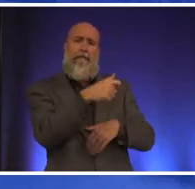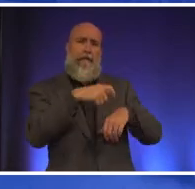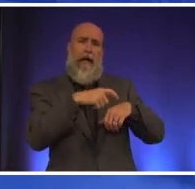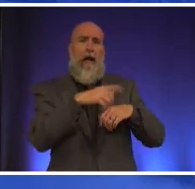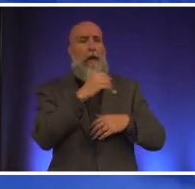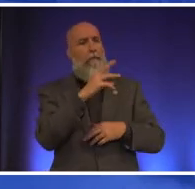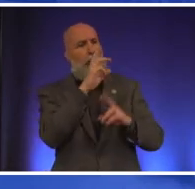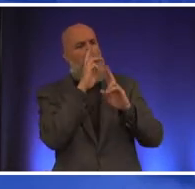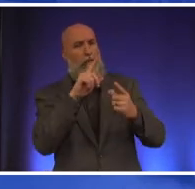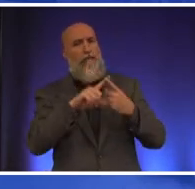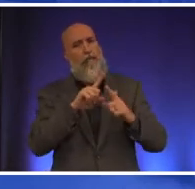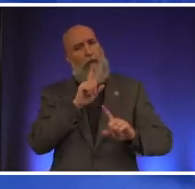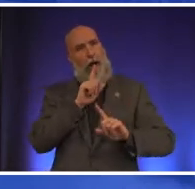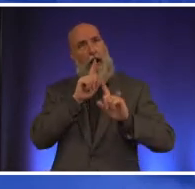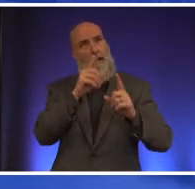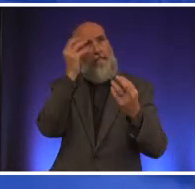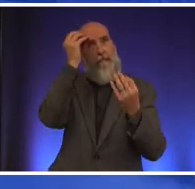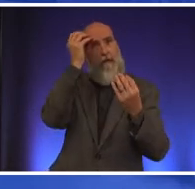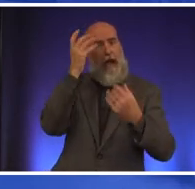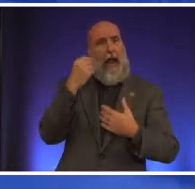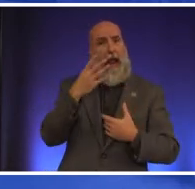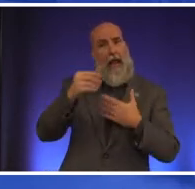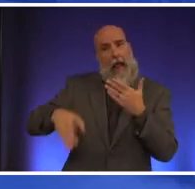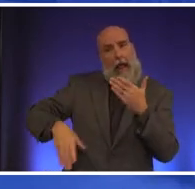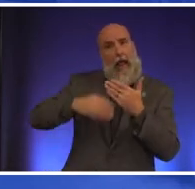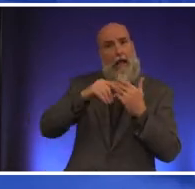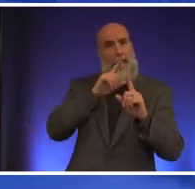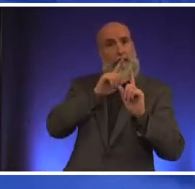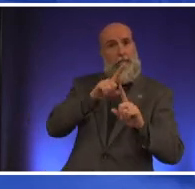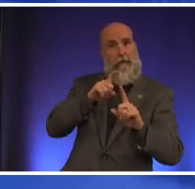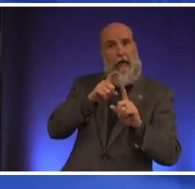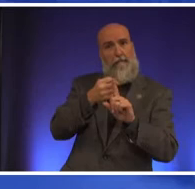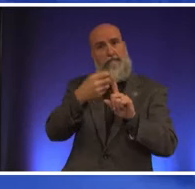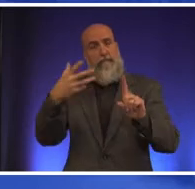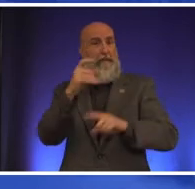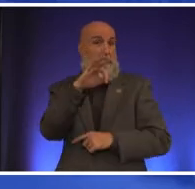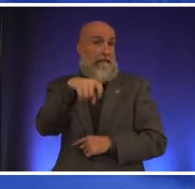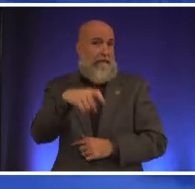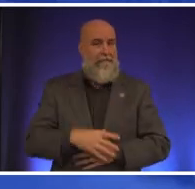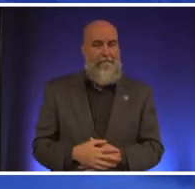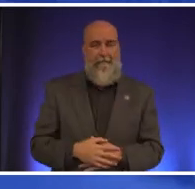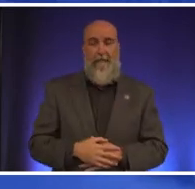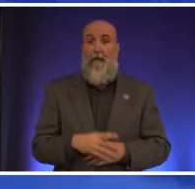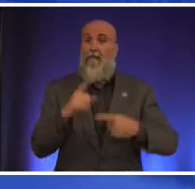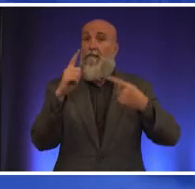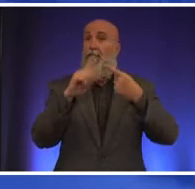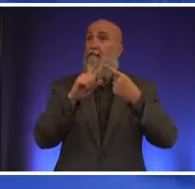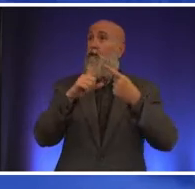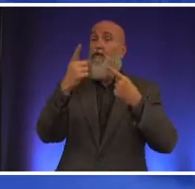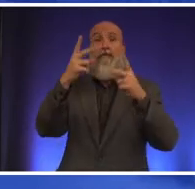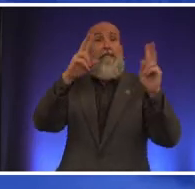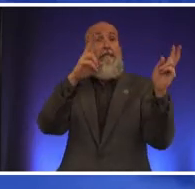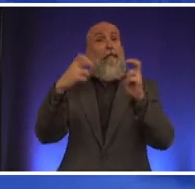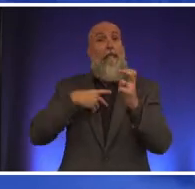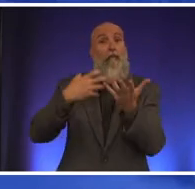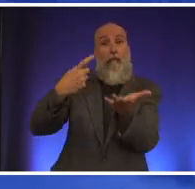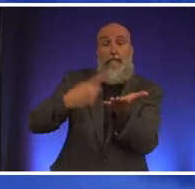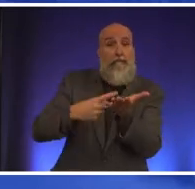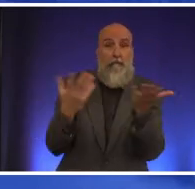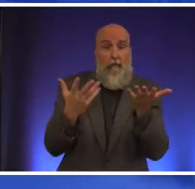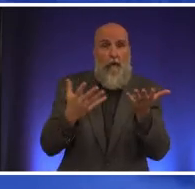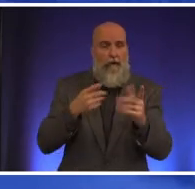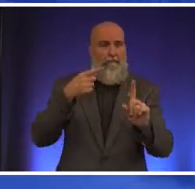these questions and have responses if necessary so let's get right to it the first question topic and also we're going to talk about is